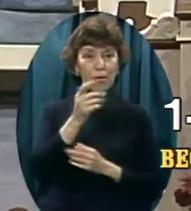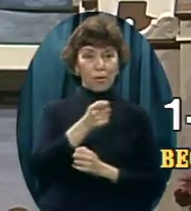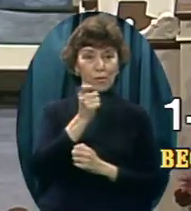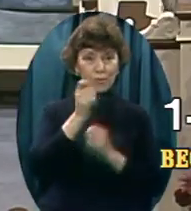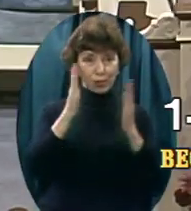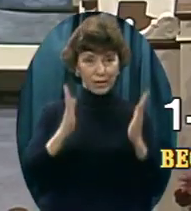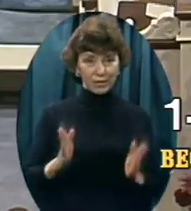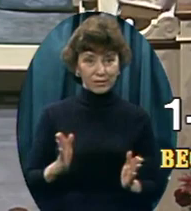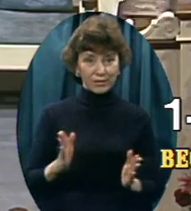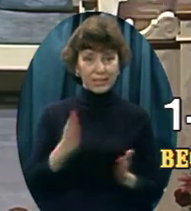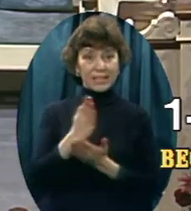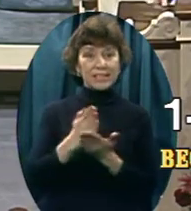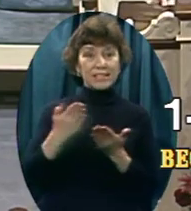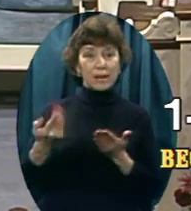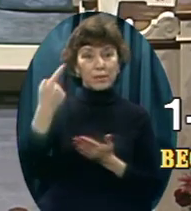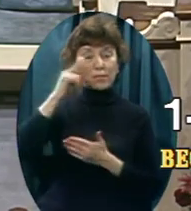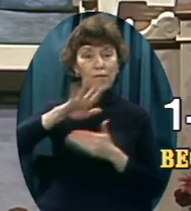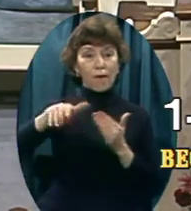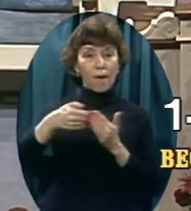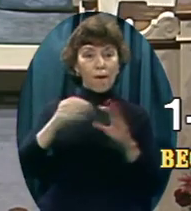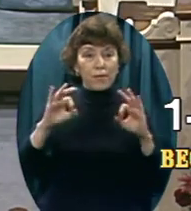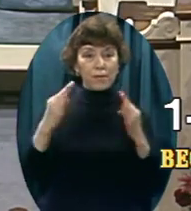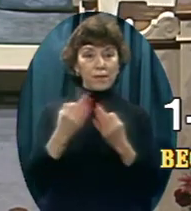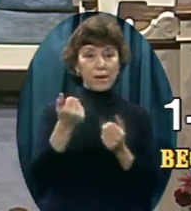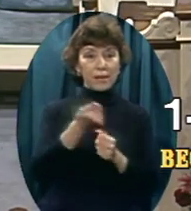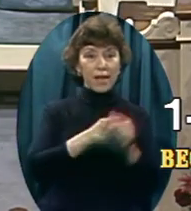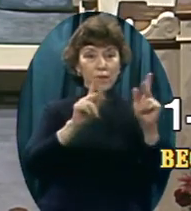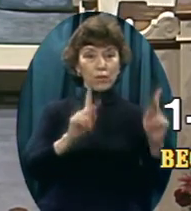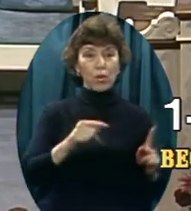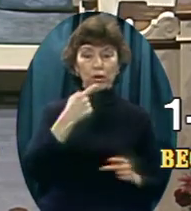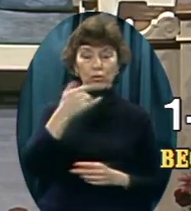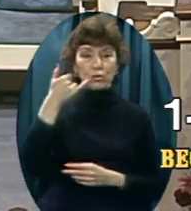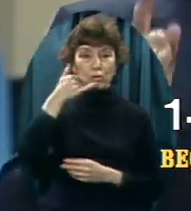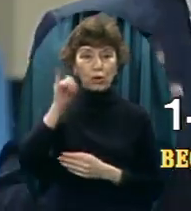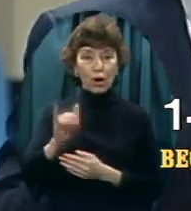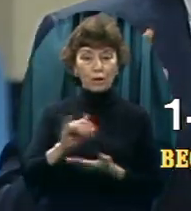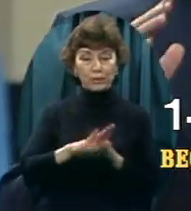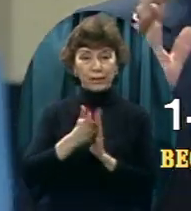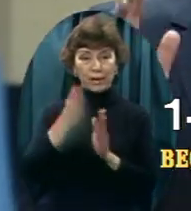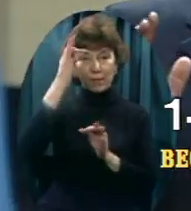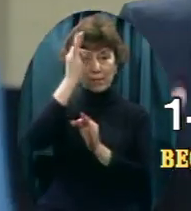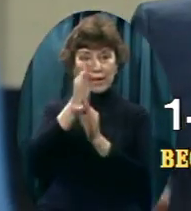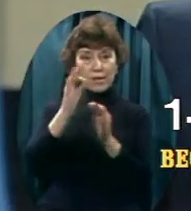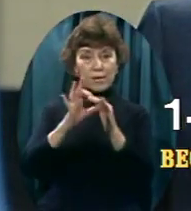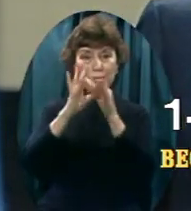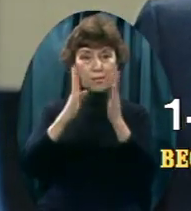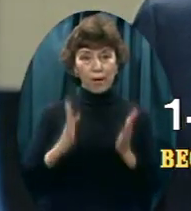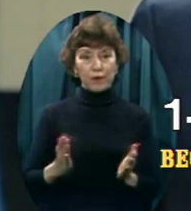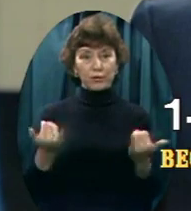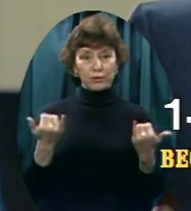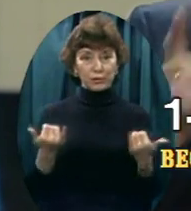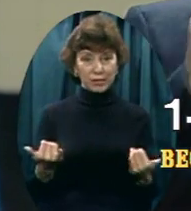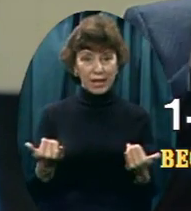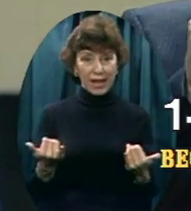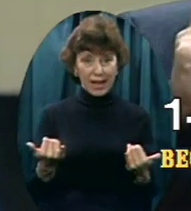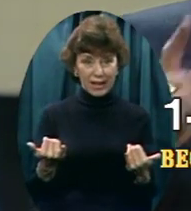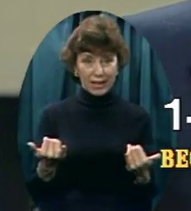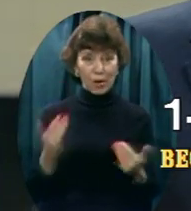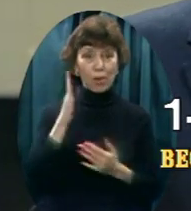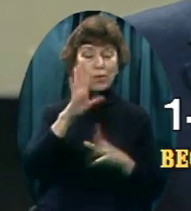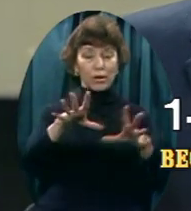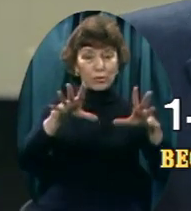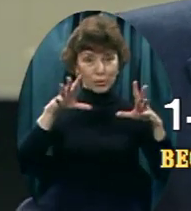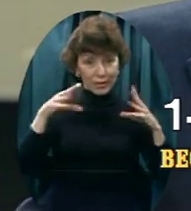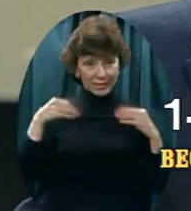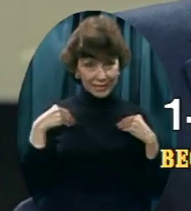who calls the toll-free number today and becomes a faith partner, up to the limit that we have on hand, will receive this free